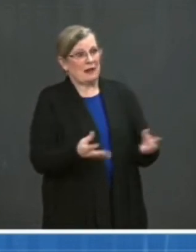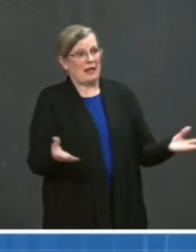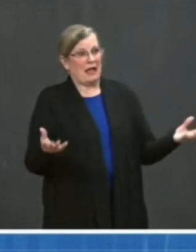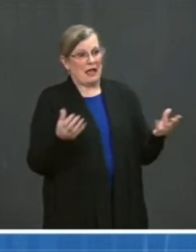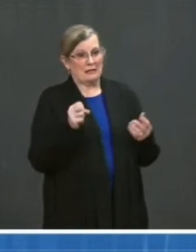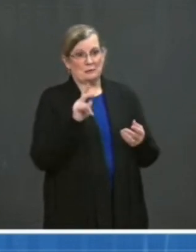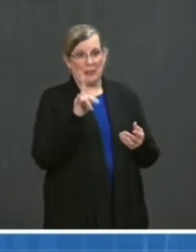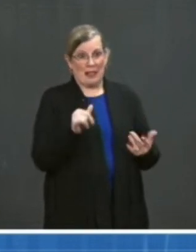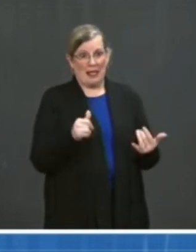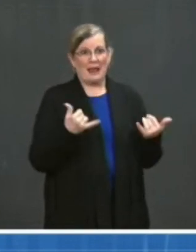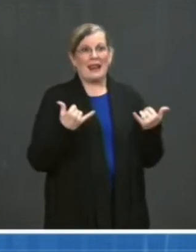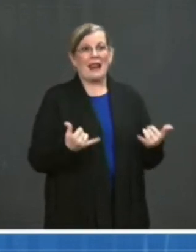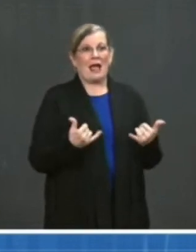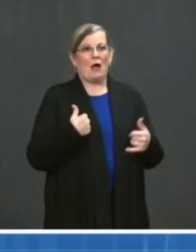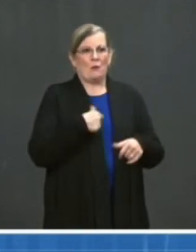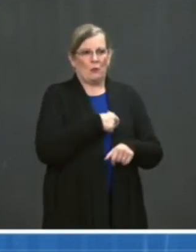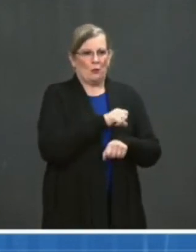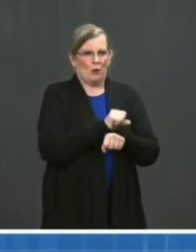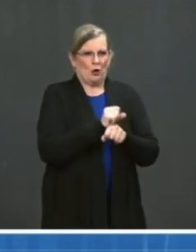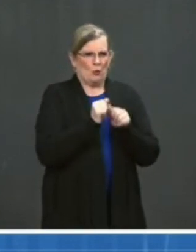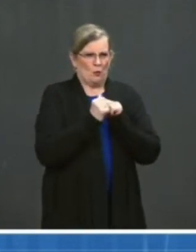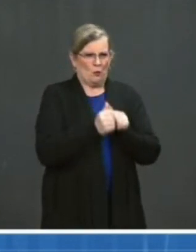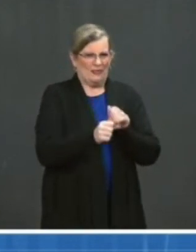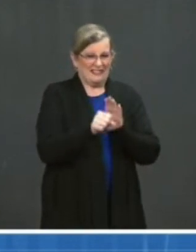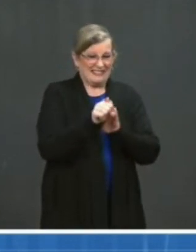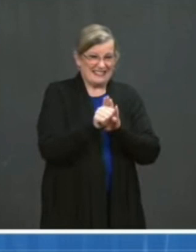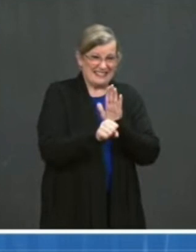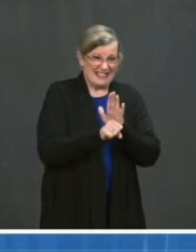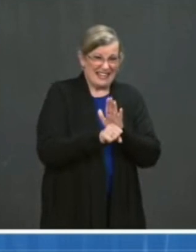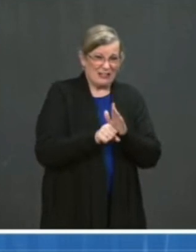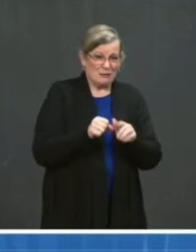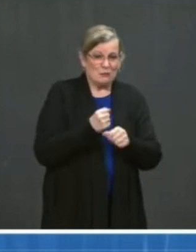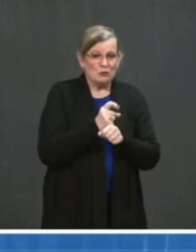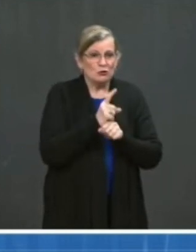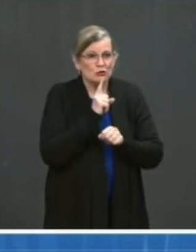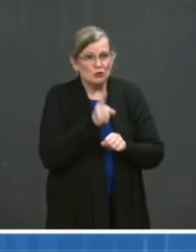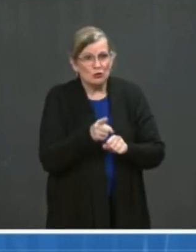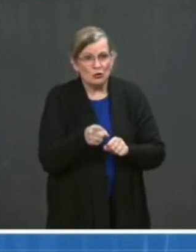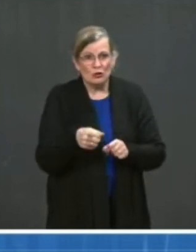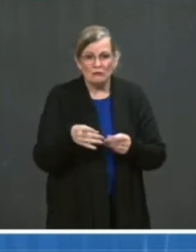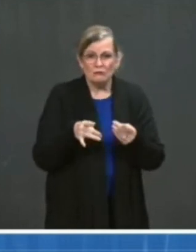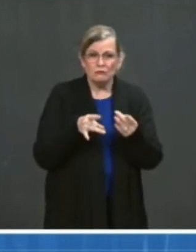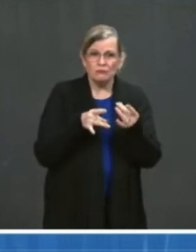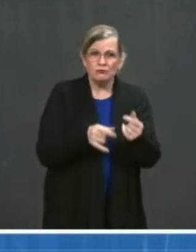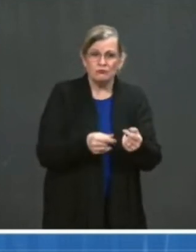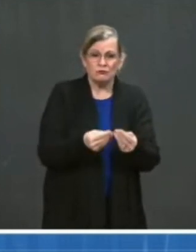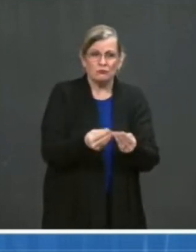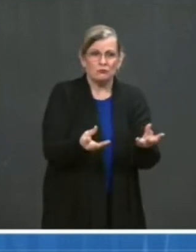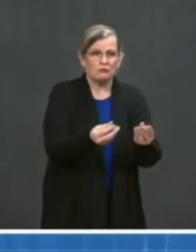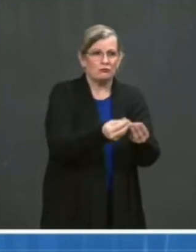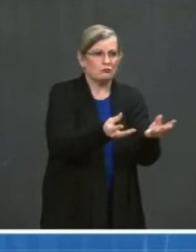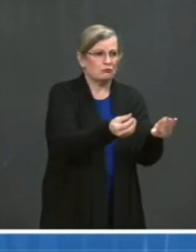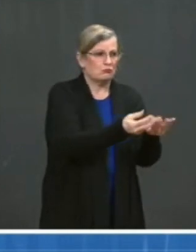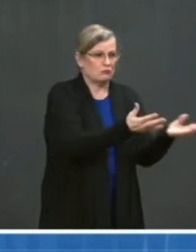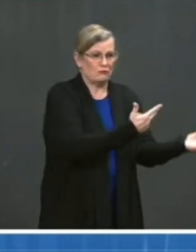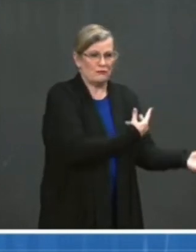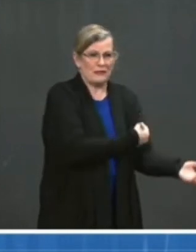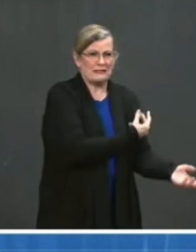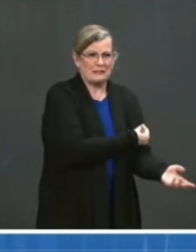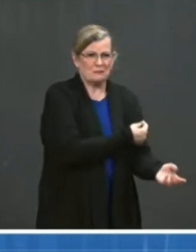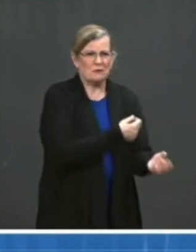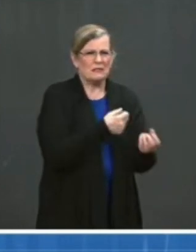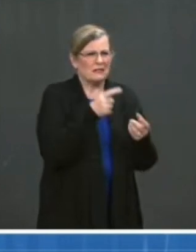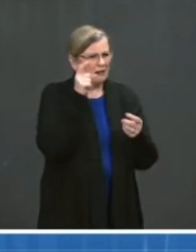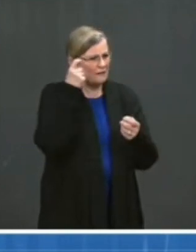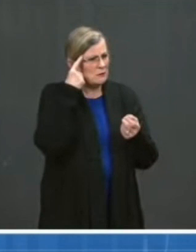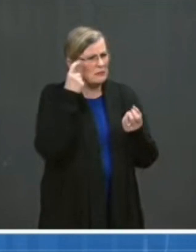shots in arms in an efficient way. And the federal government, the whole of federal government, is supporting states in efforts to do so. We've also established,